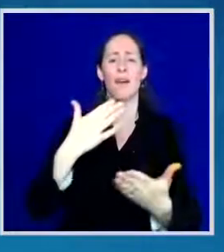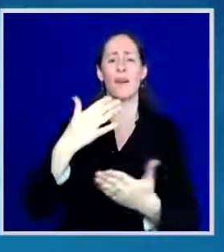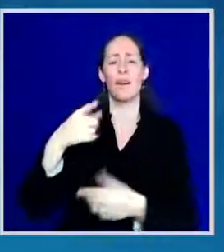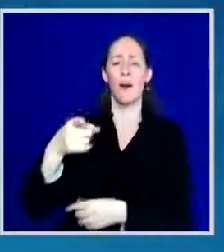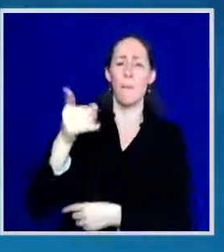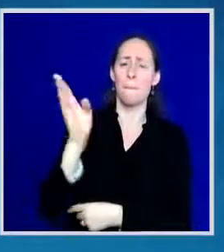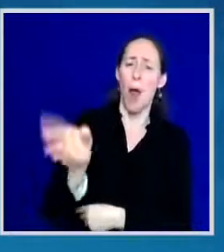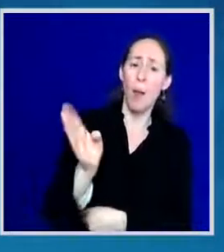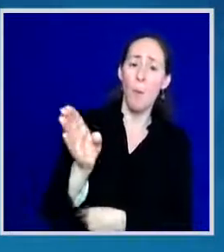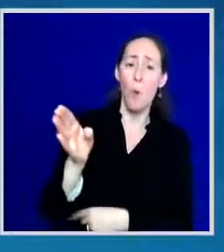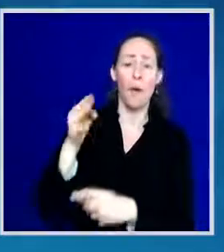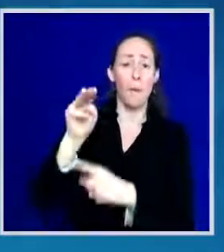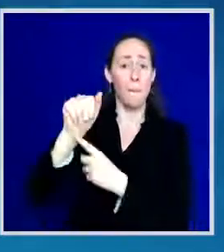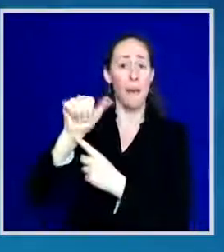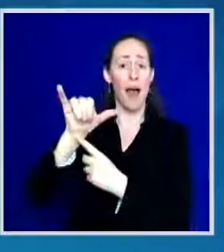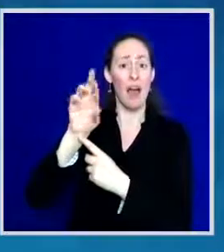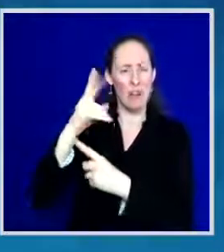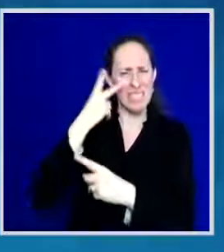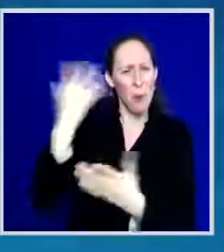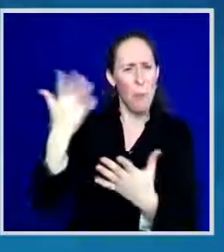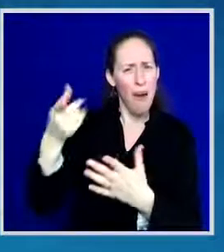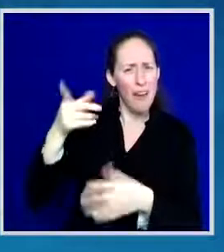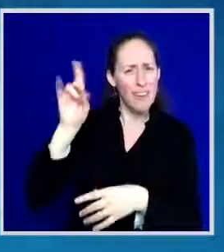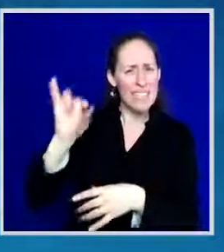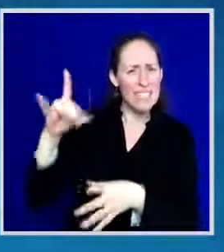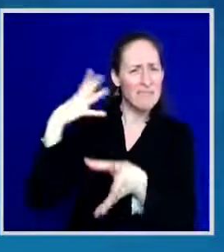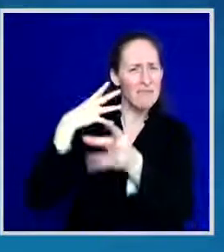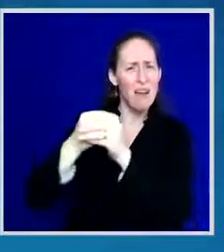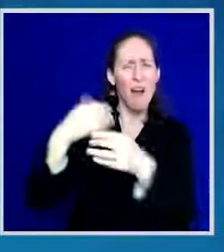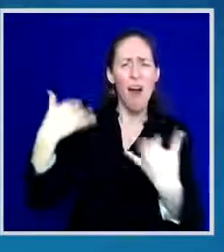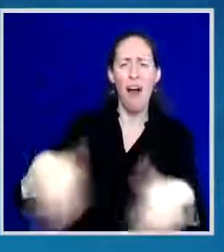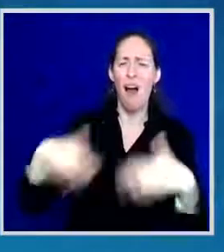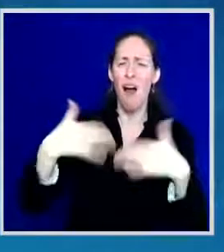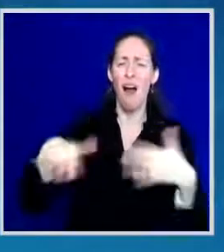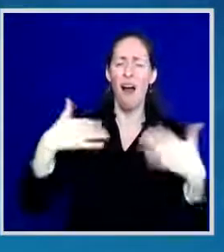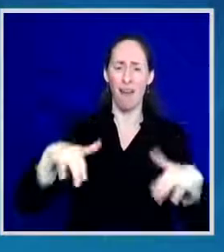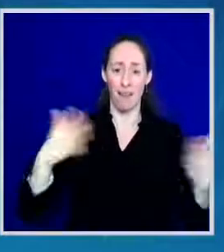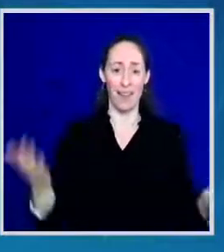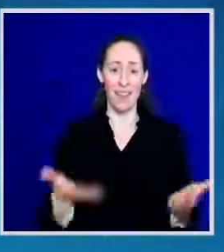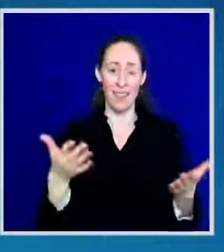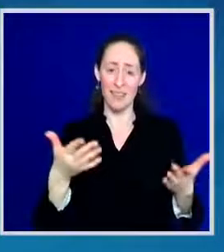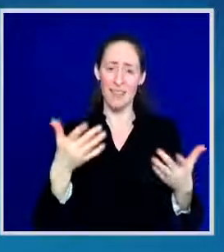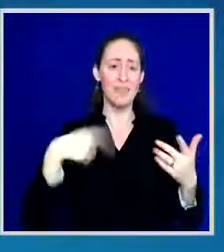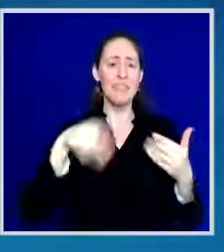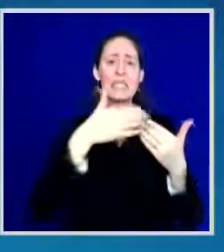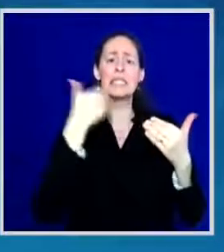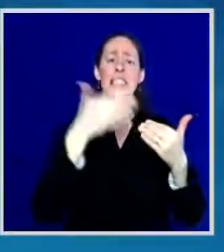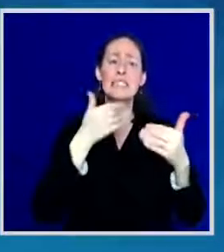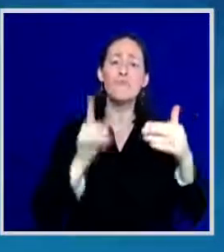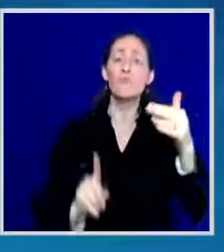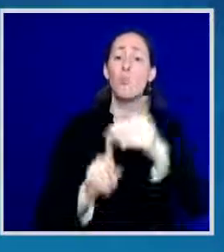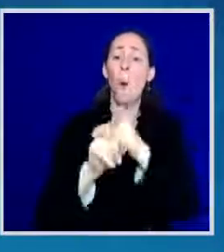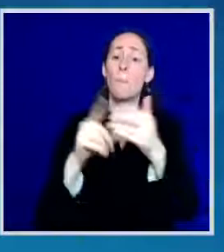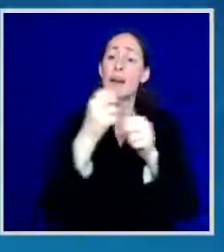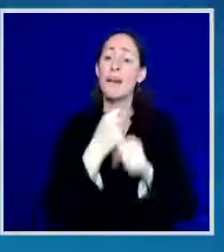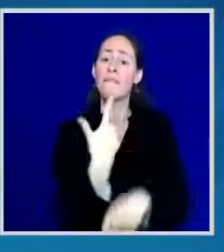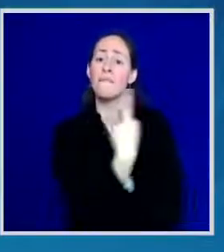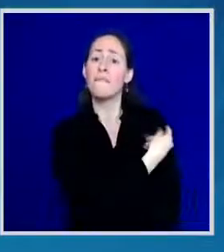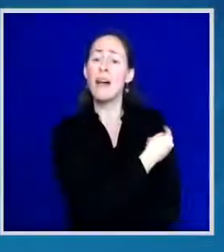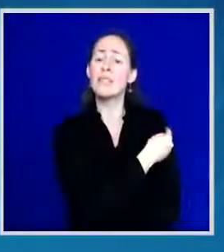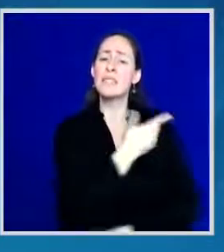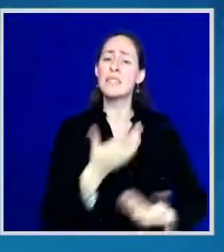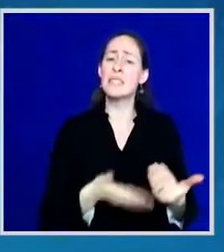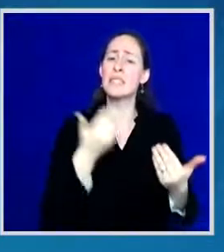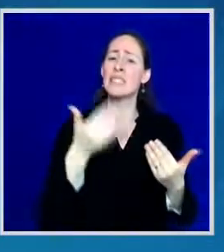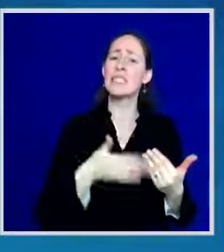People can walk right into this stadium and get vaccinated. And this is happening around the